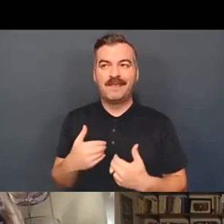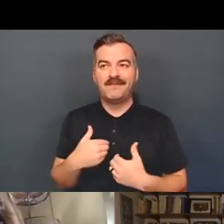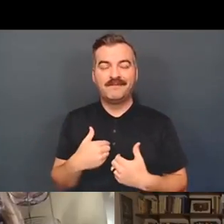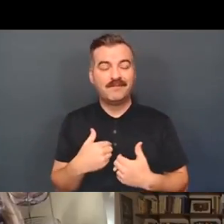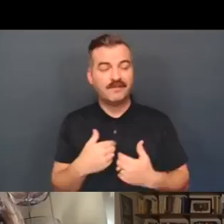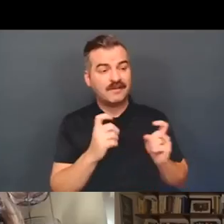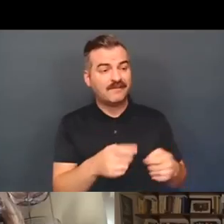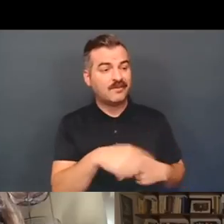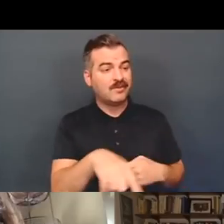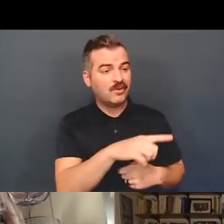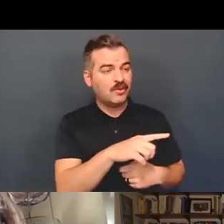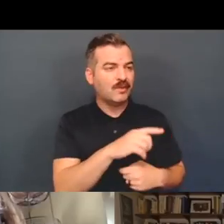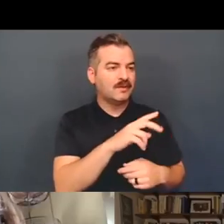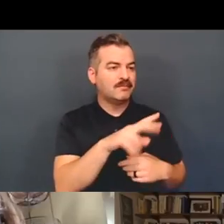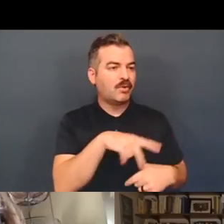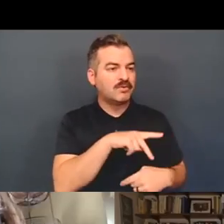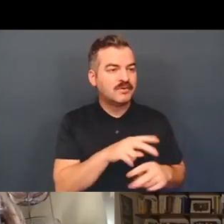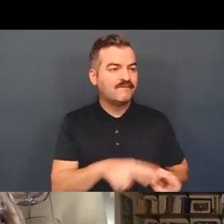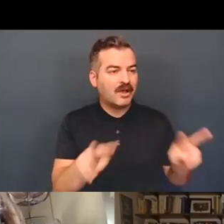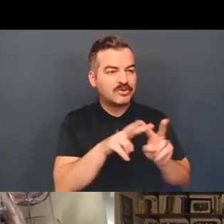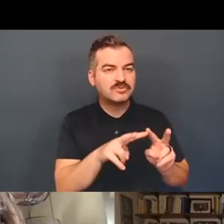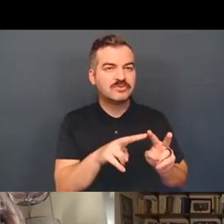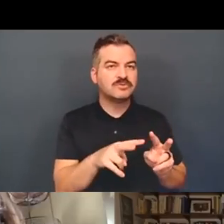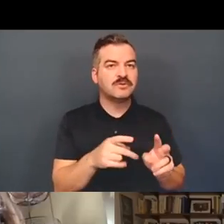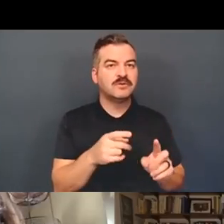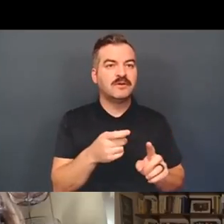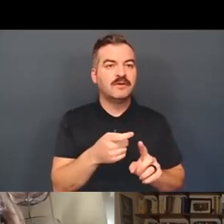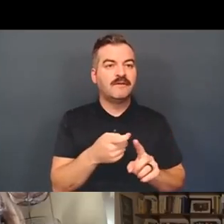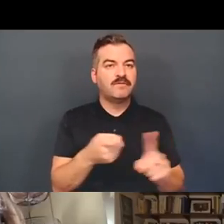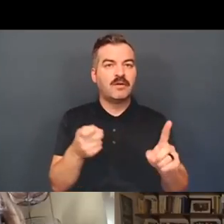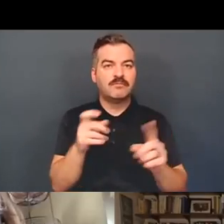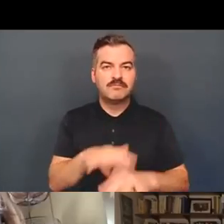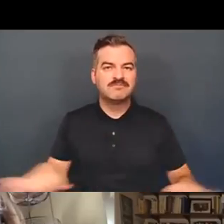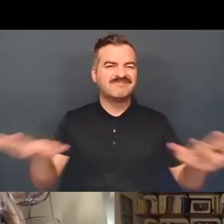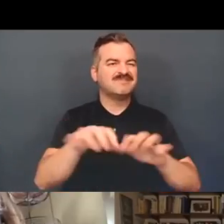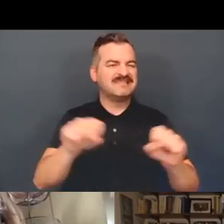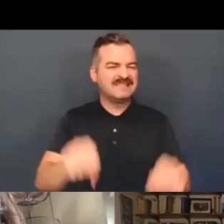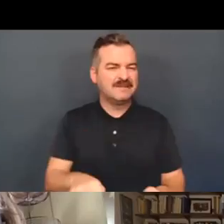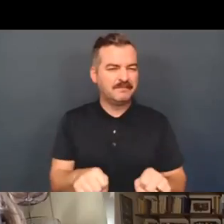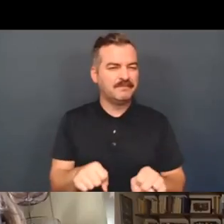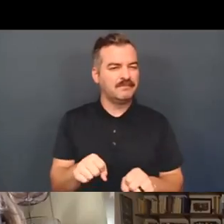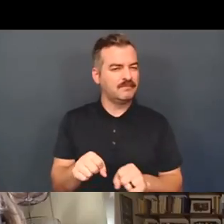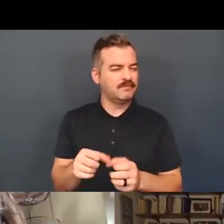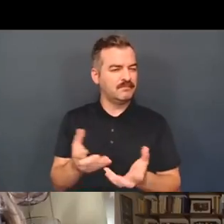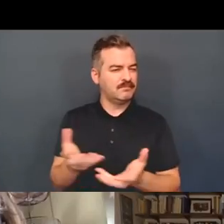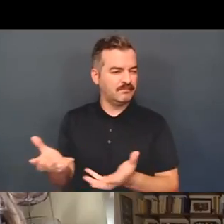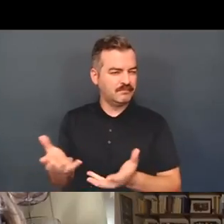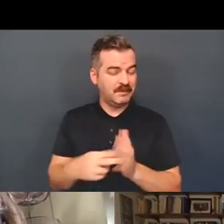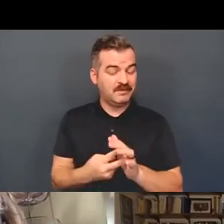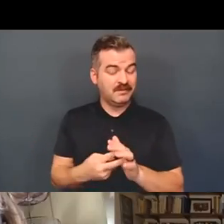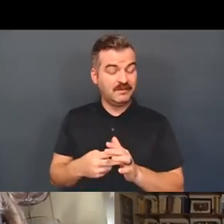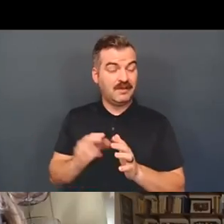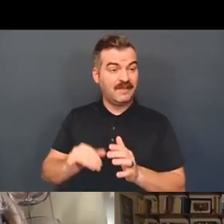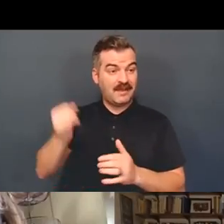or character to actions that are driven systemically. And so the idea that disabled